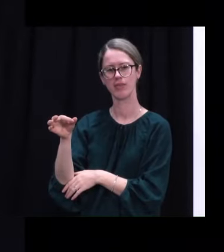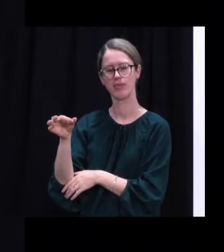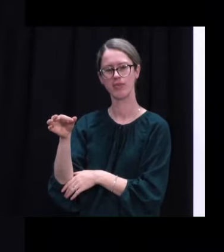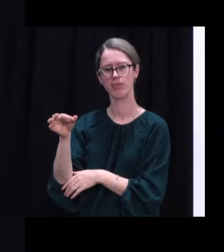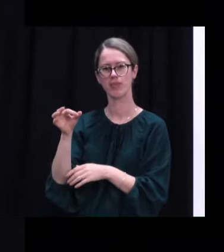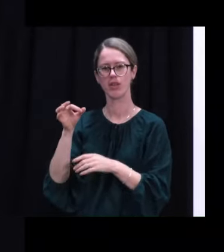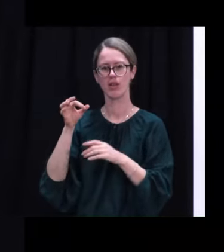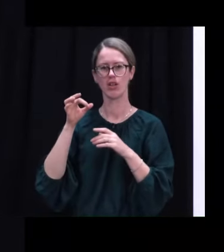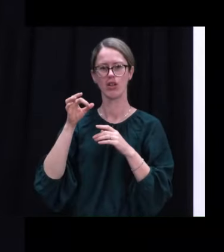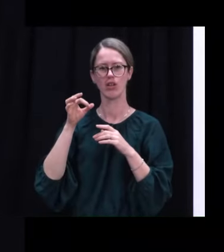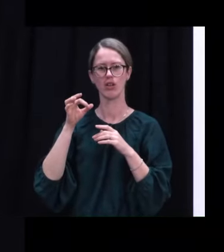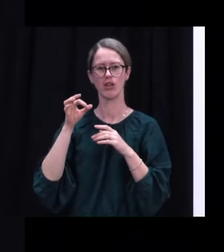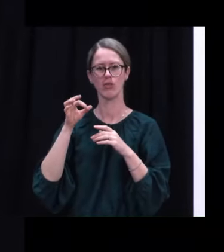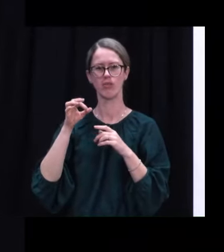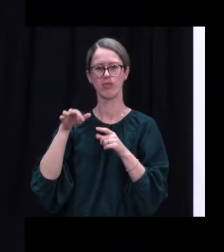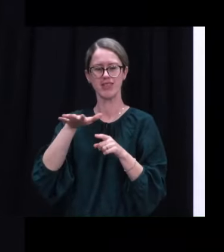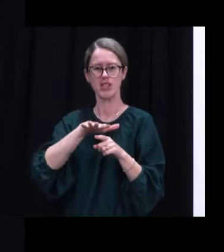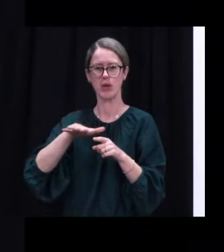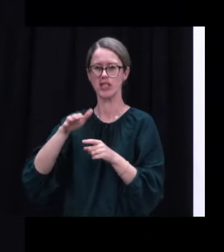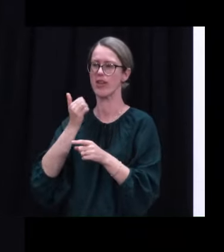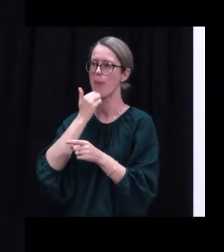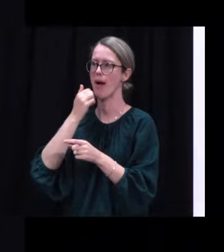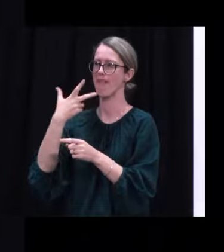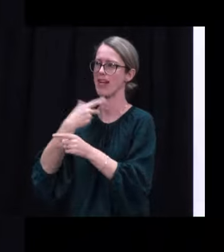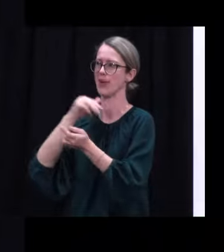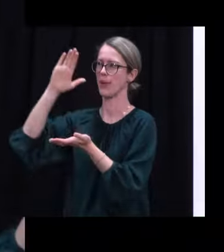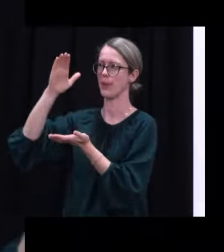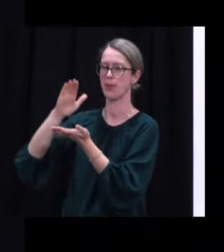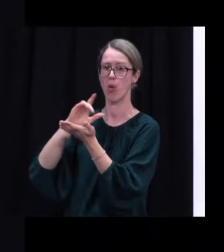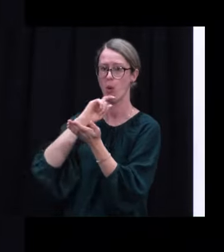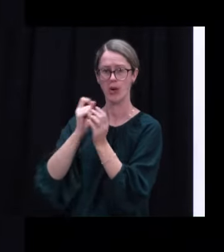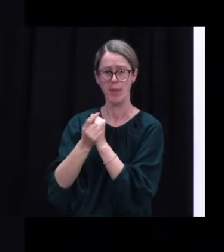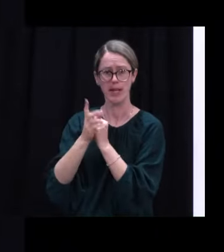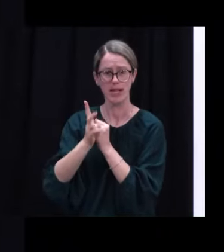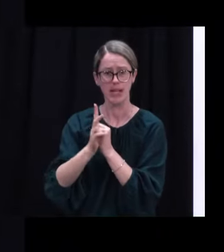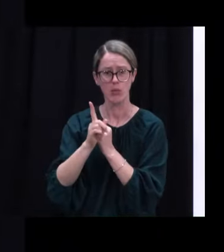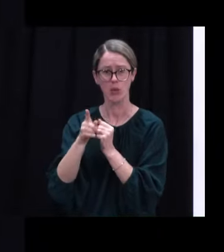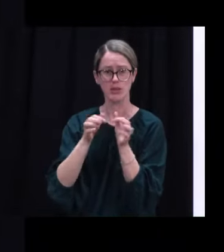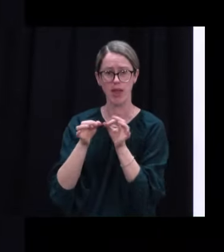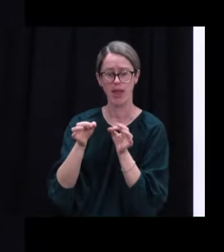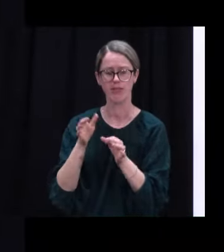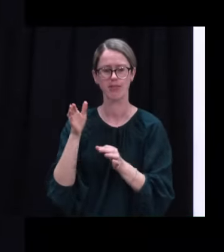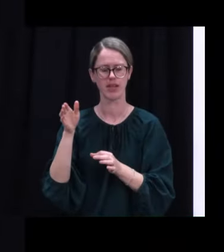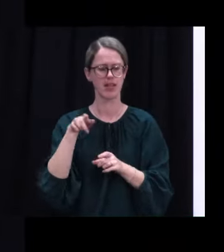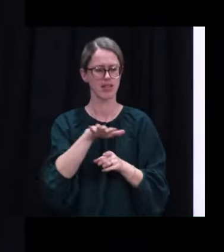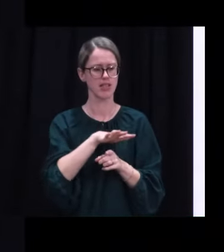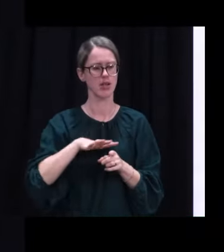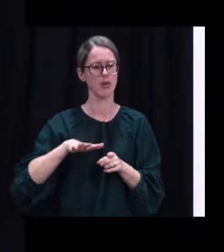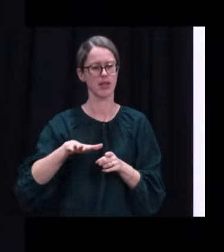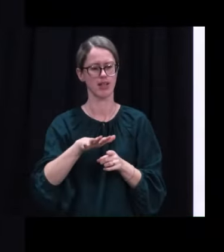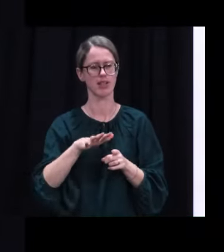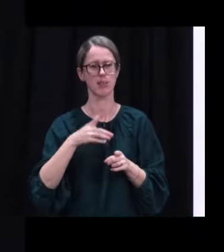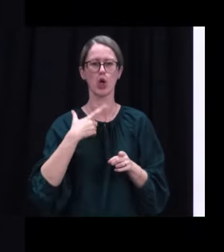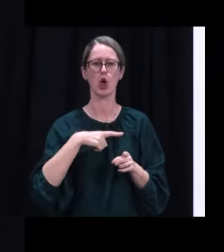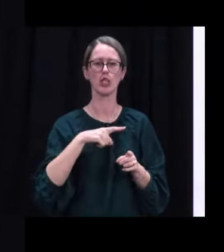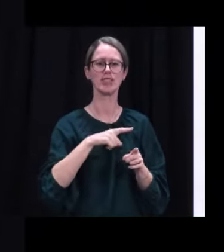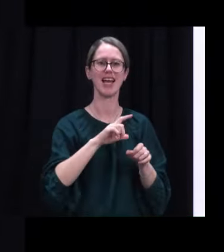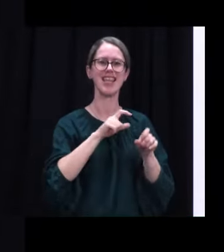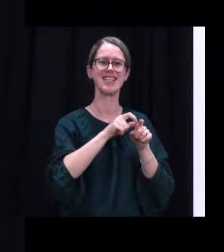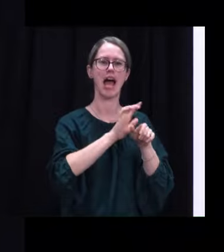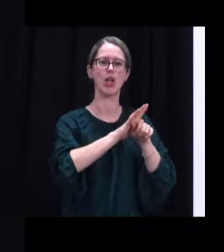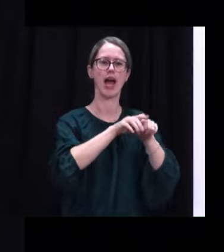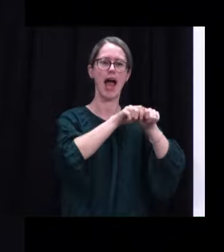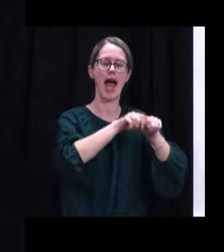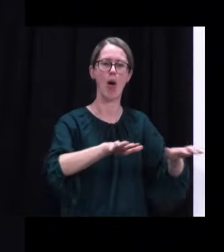ourselves in this situation again? Well, of course, these circumstances have been very particular to the outbreak. 180